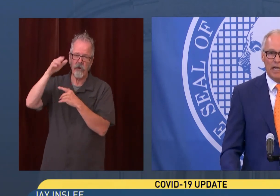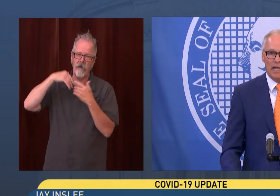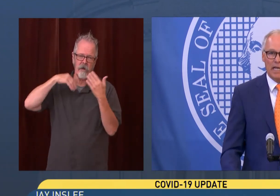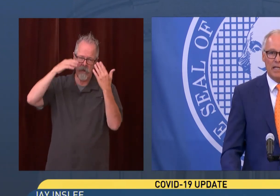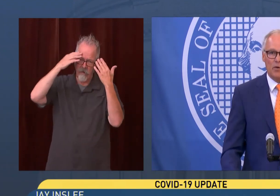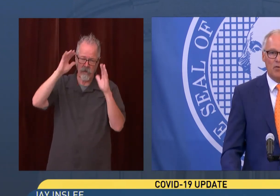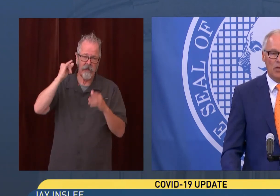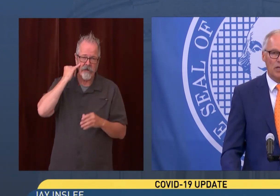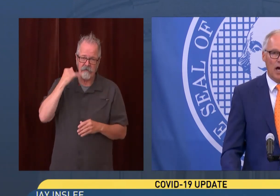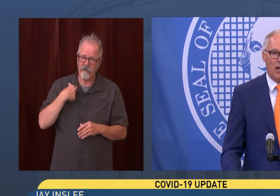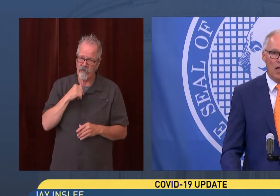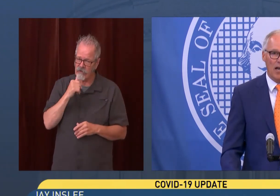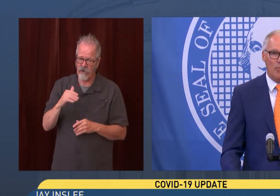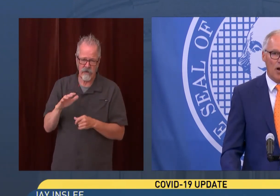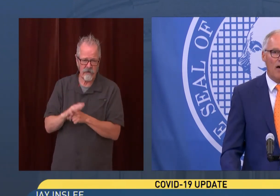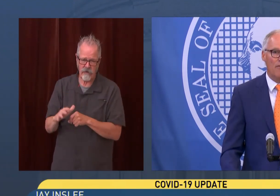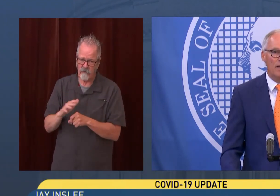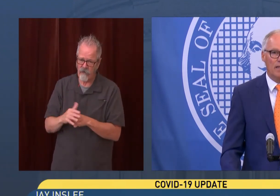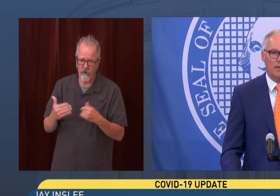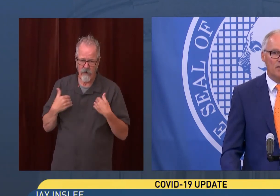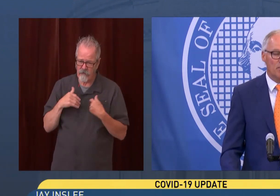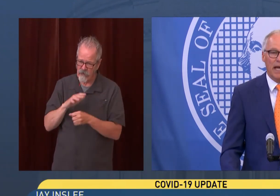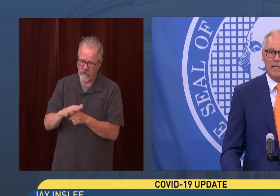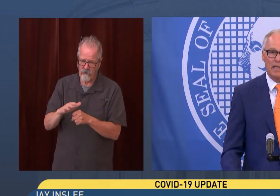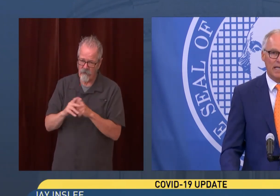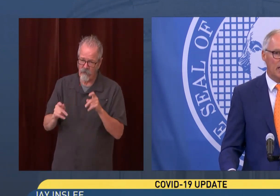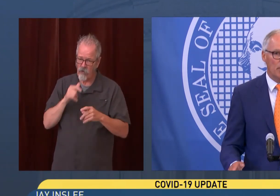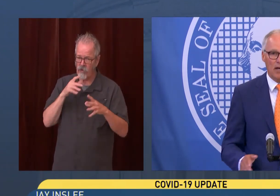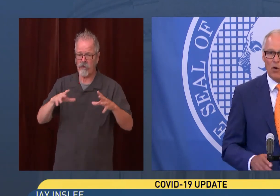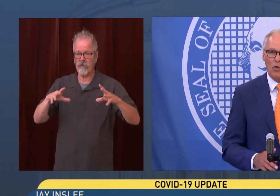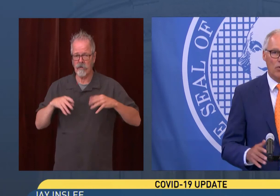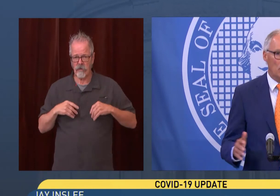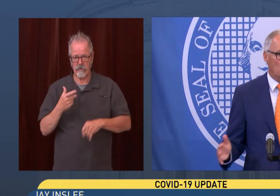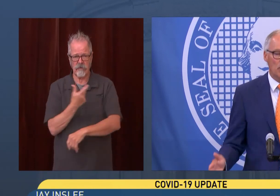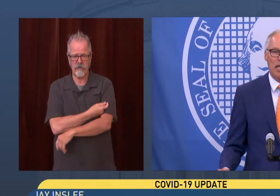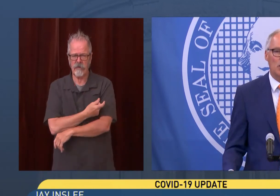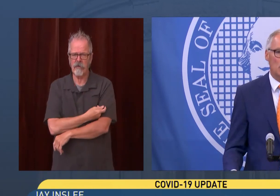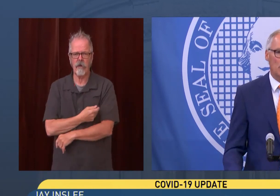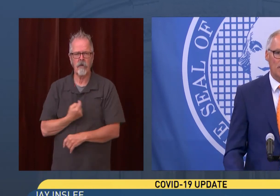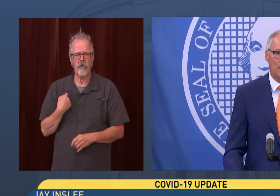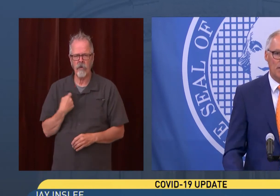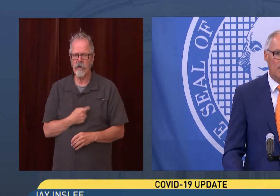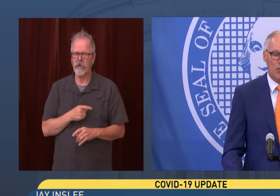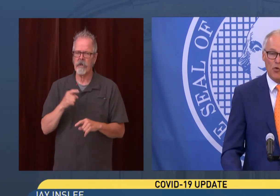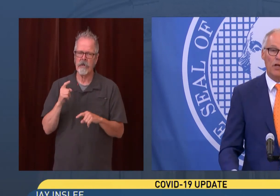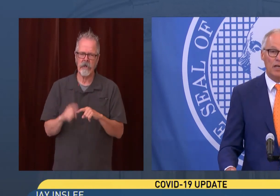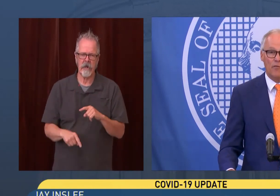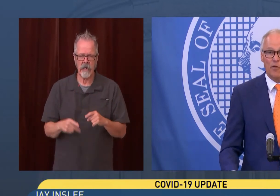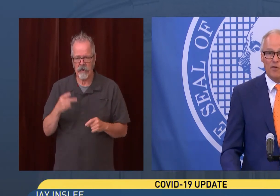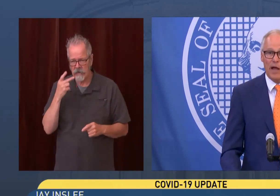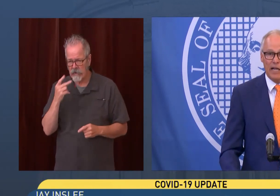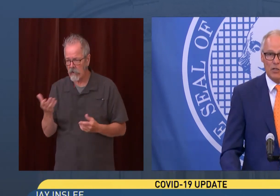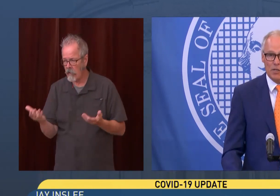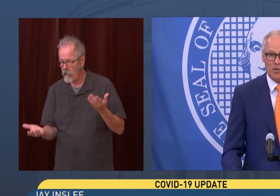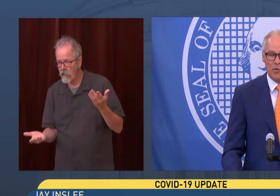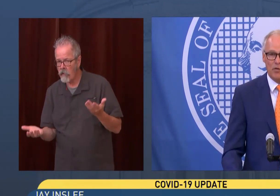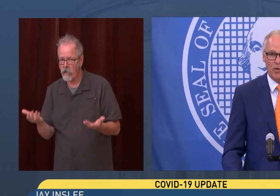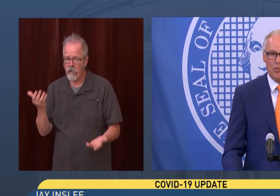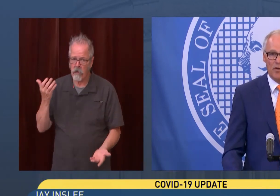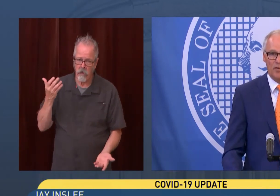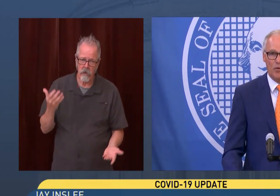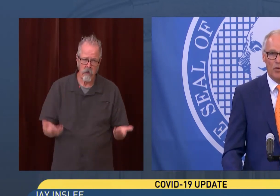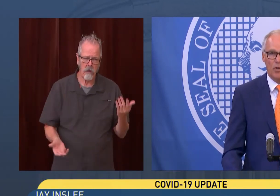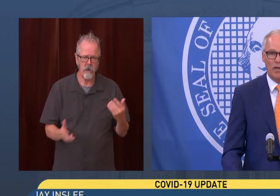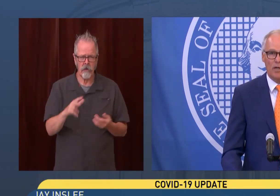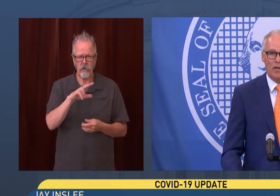vaccinated. And there's really not a lot of profit in speculating about all those potentials. There's 30 different strategies that we